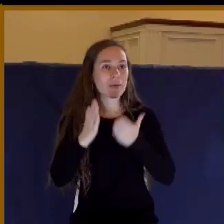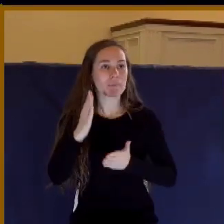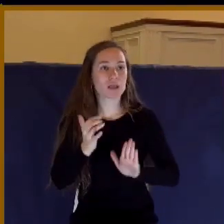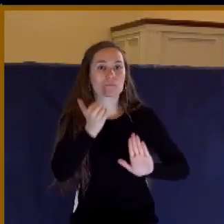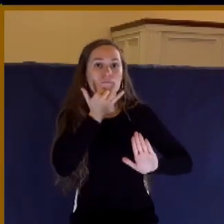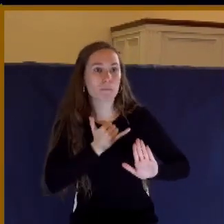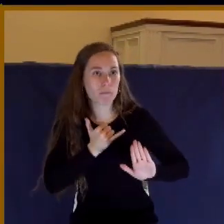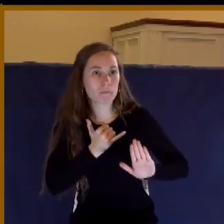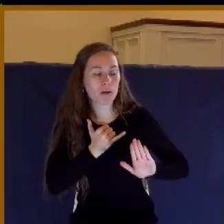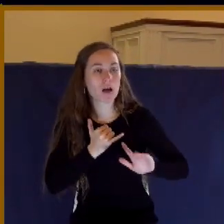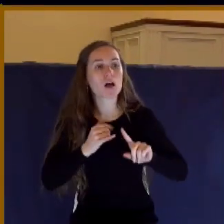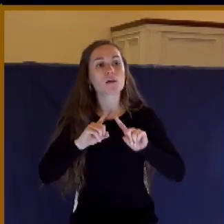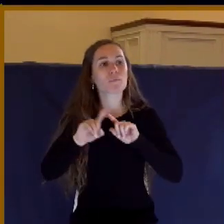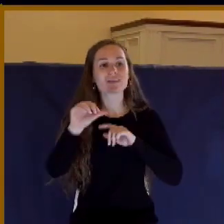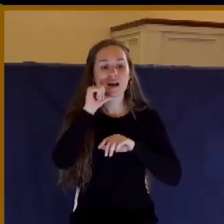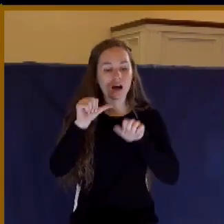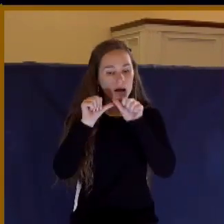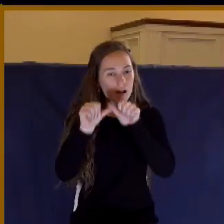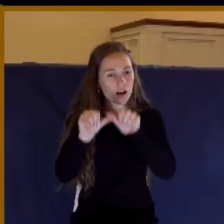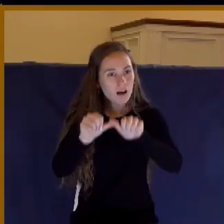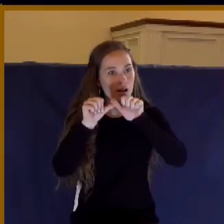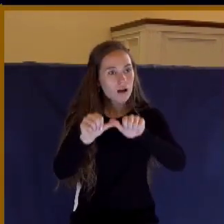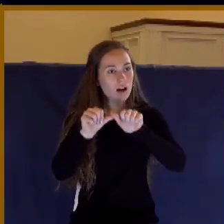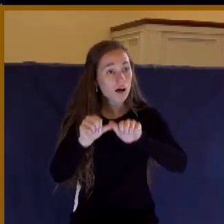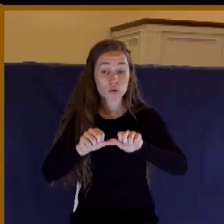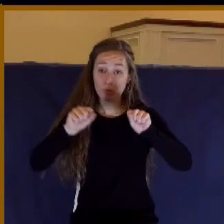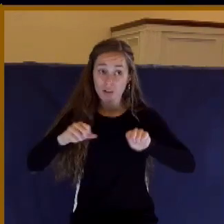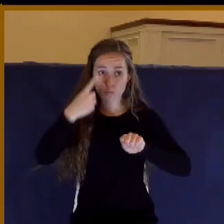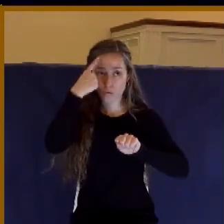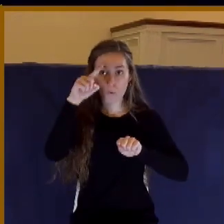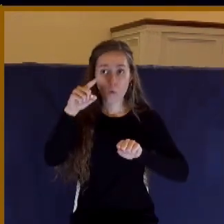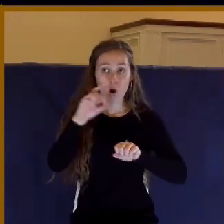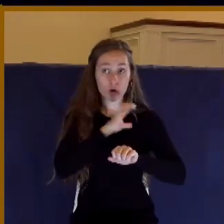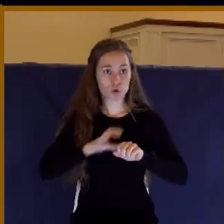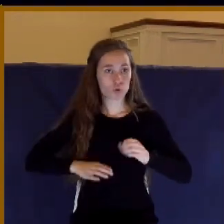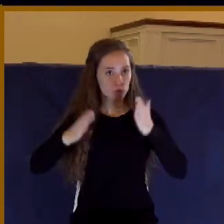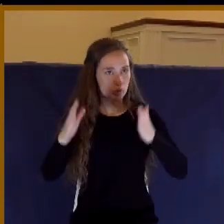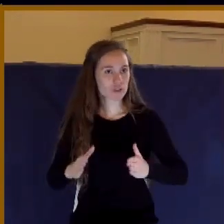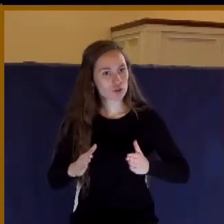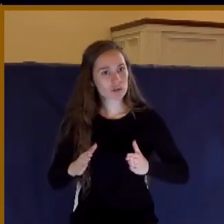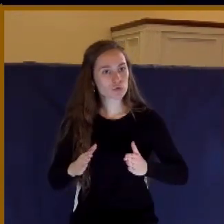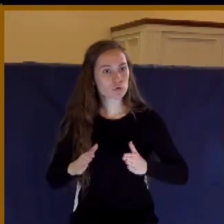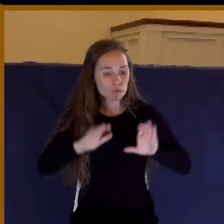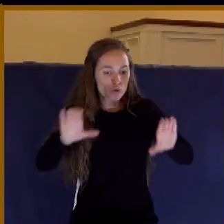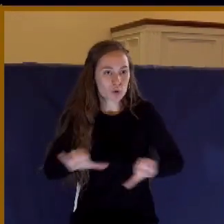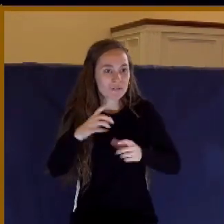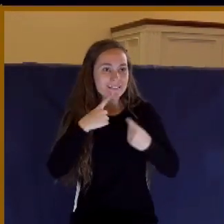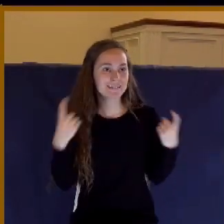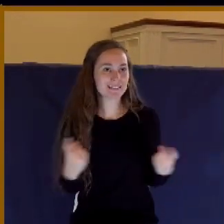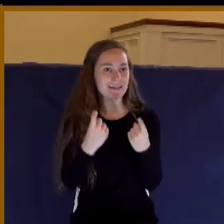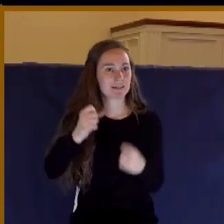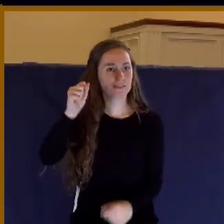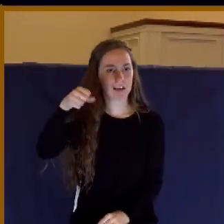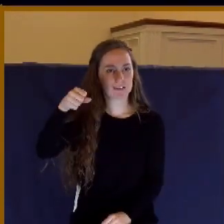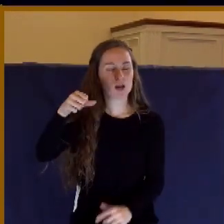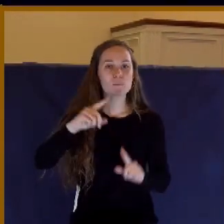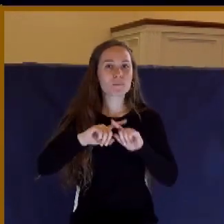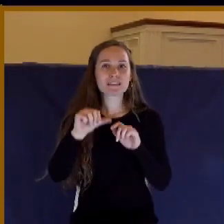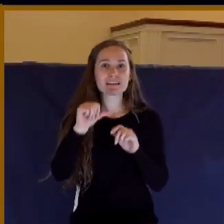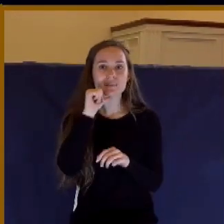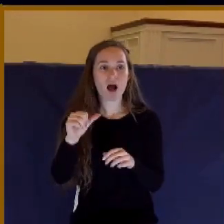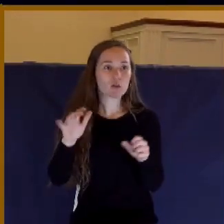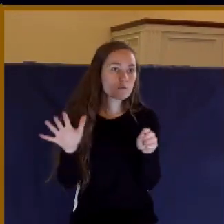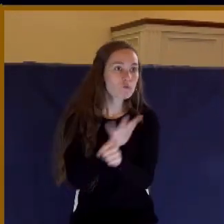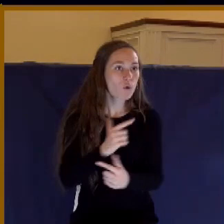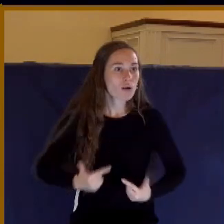It's possible for a believer to be carnal. I'm just saying it's not their full pattern of life. It's not the way they